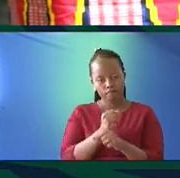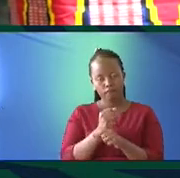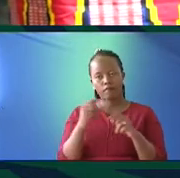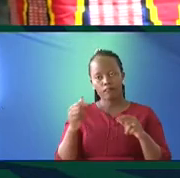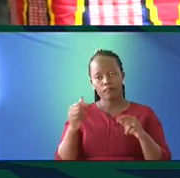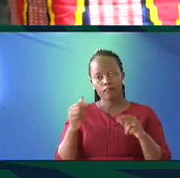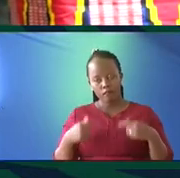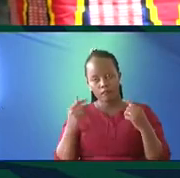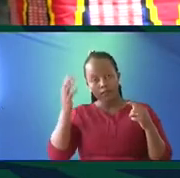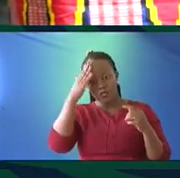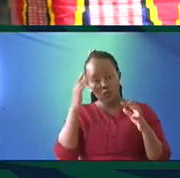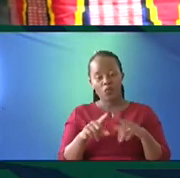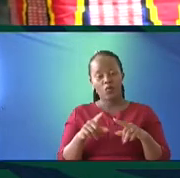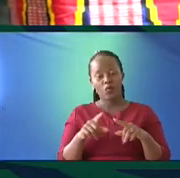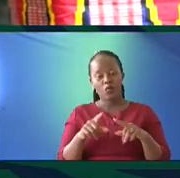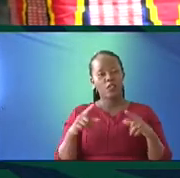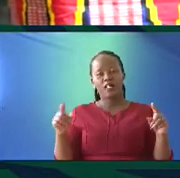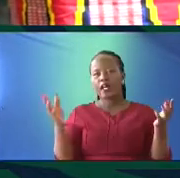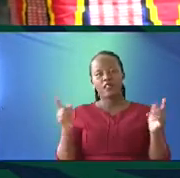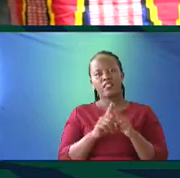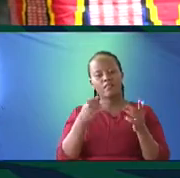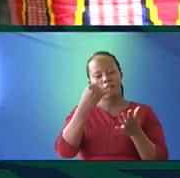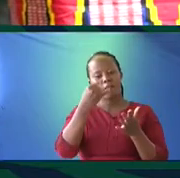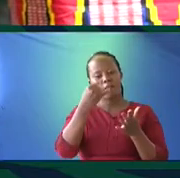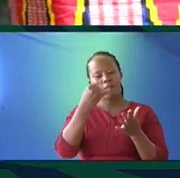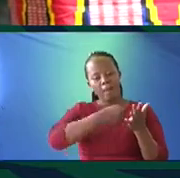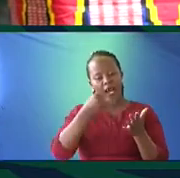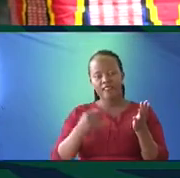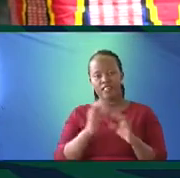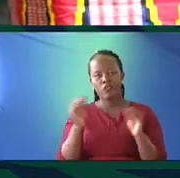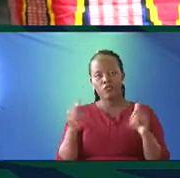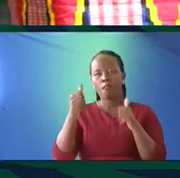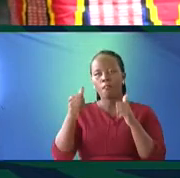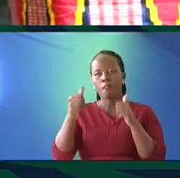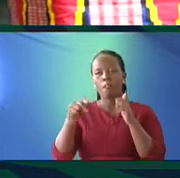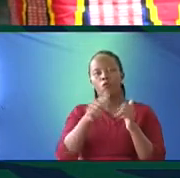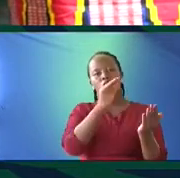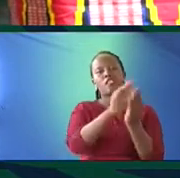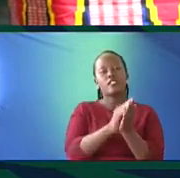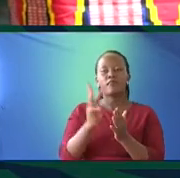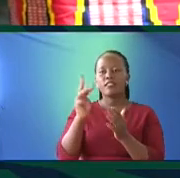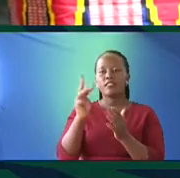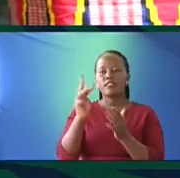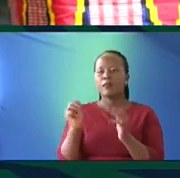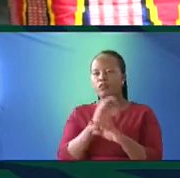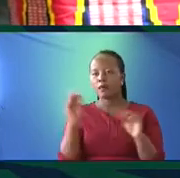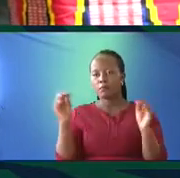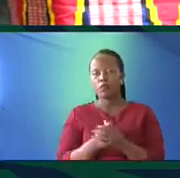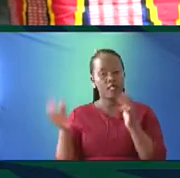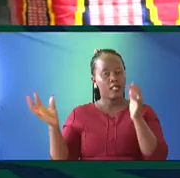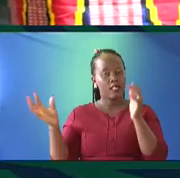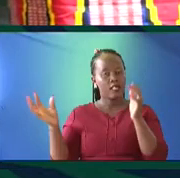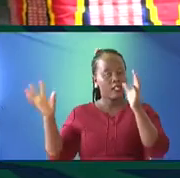ourselves. That languages are not like artifacts. They're not just artifacts that we can keep in a museum. Somebody said it here.